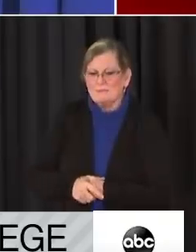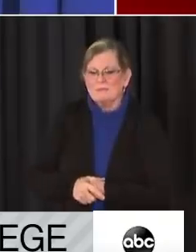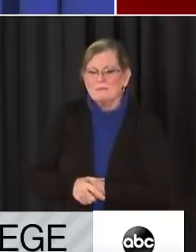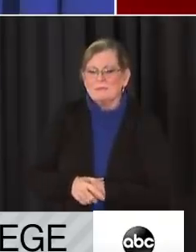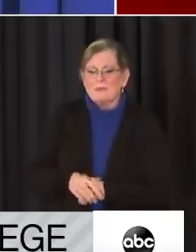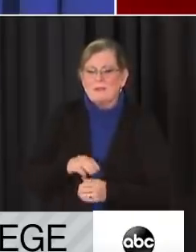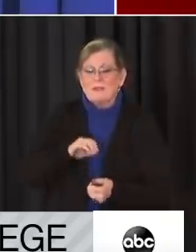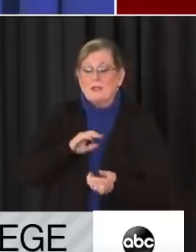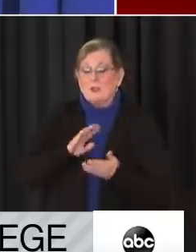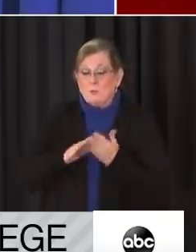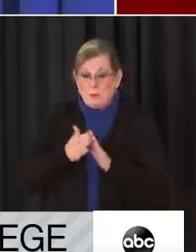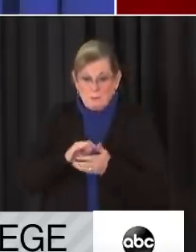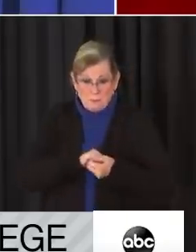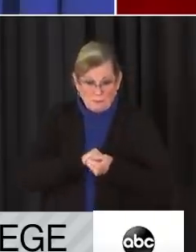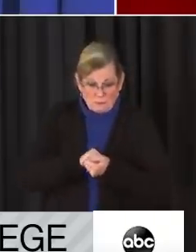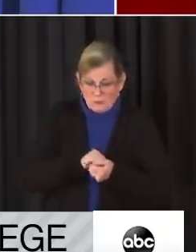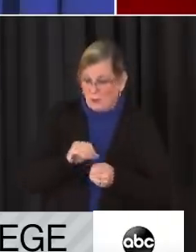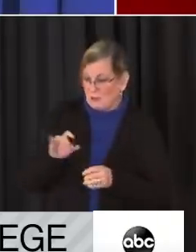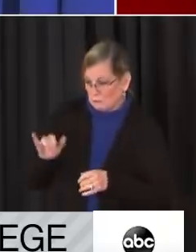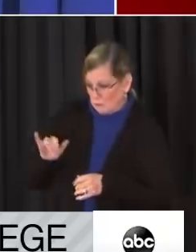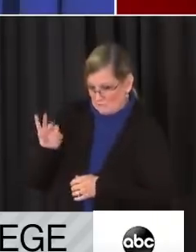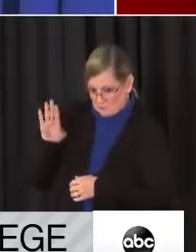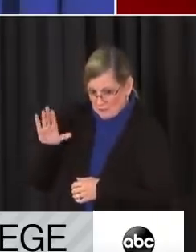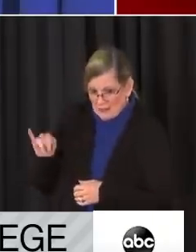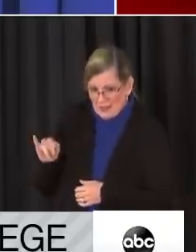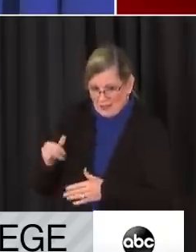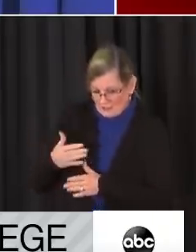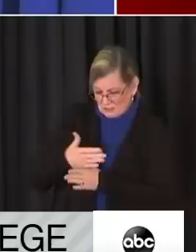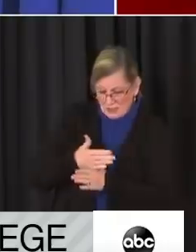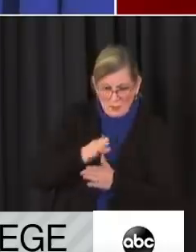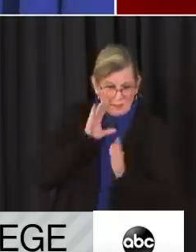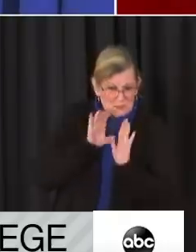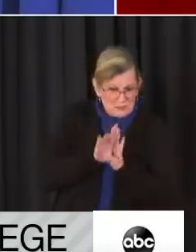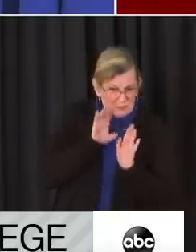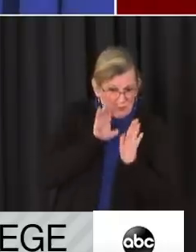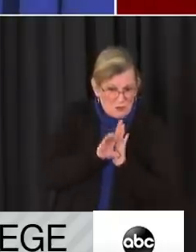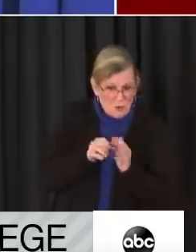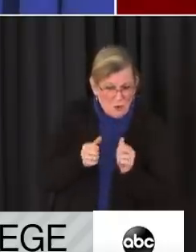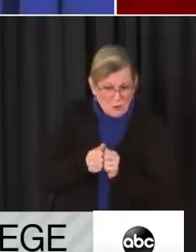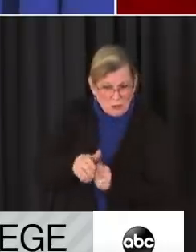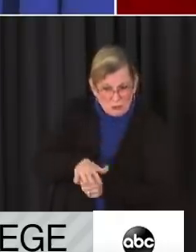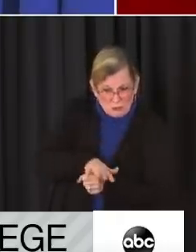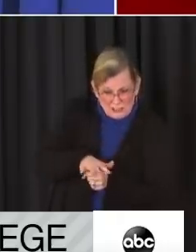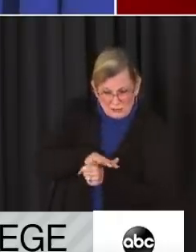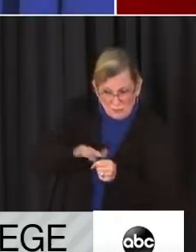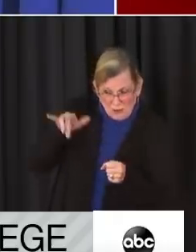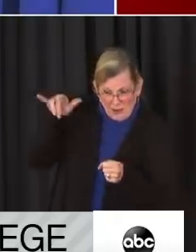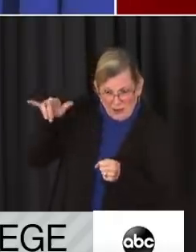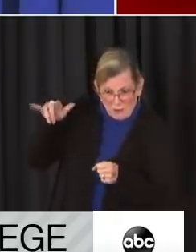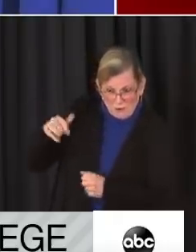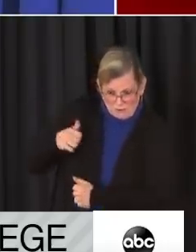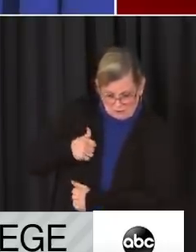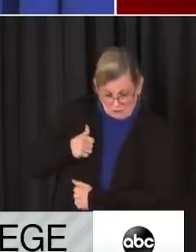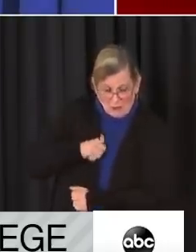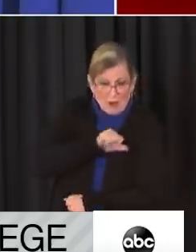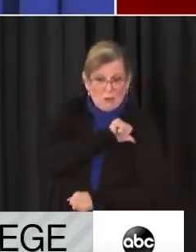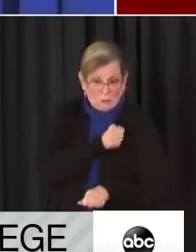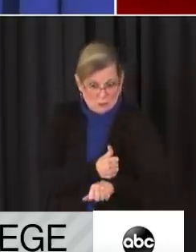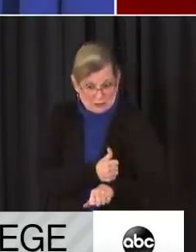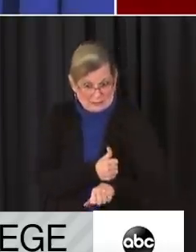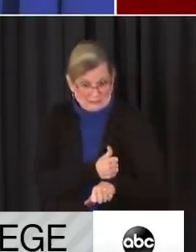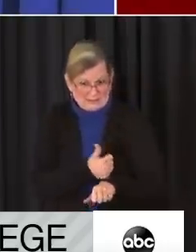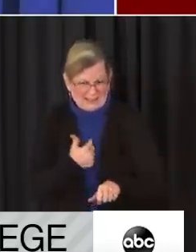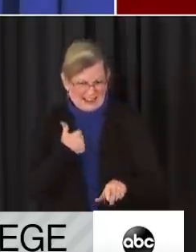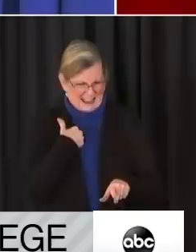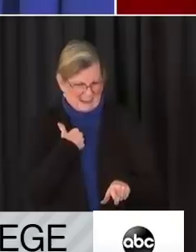along with the FBI. We also have shared these images with the regional airport authorities. As we speak, we